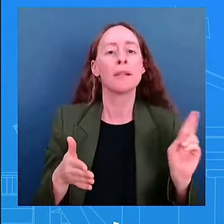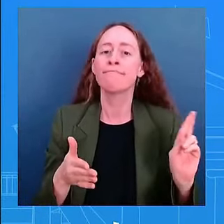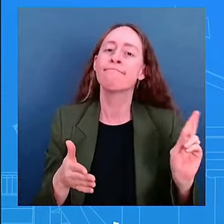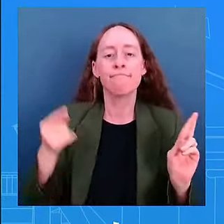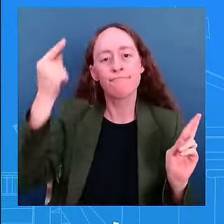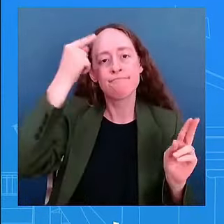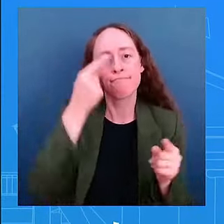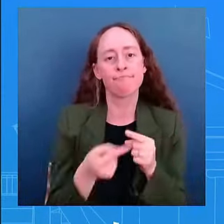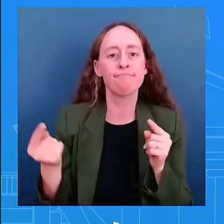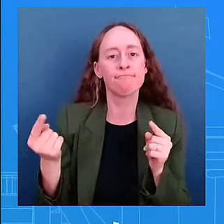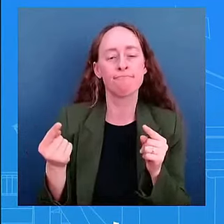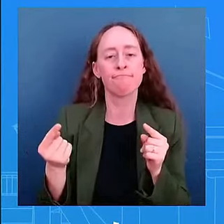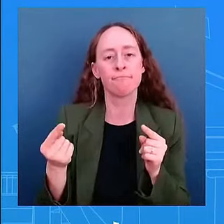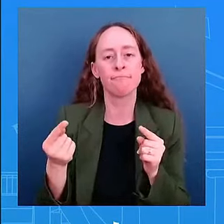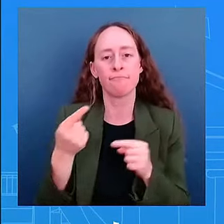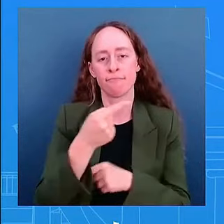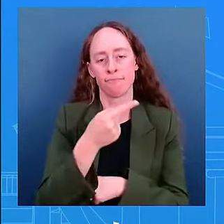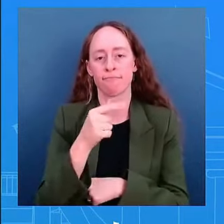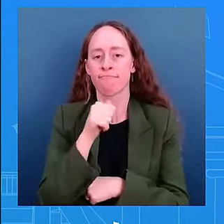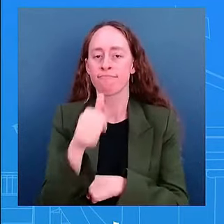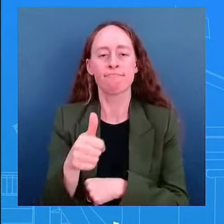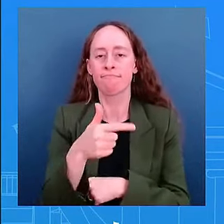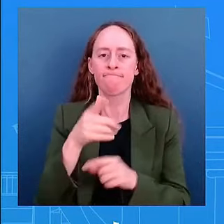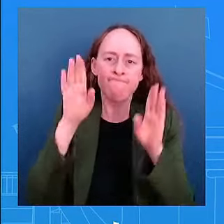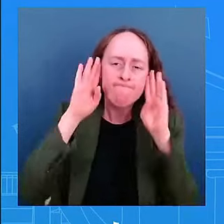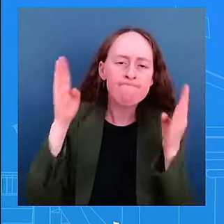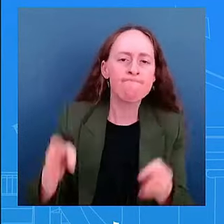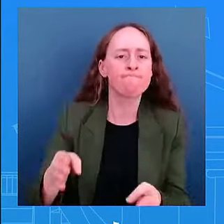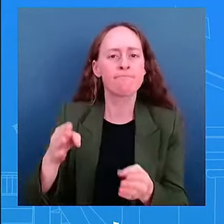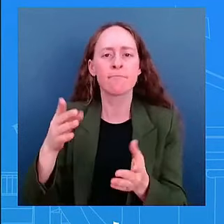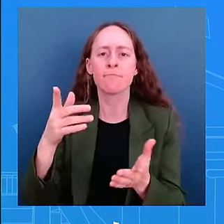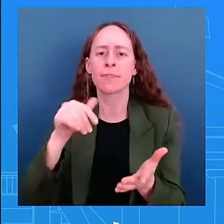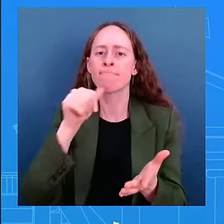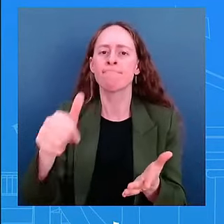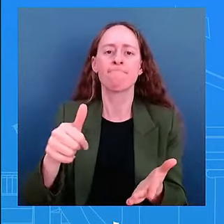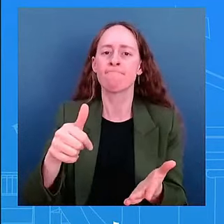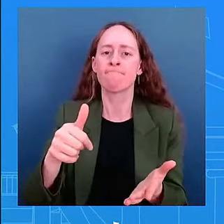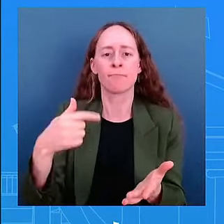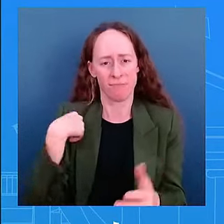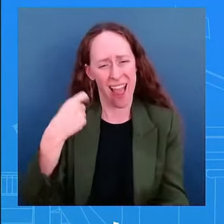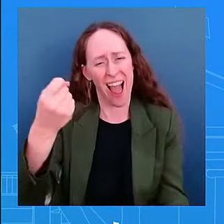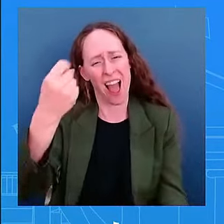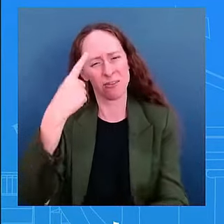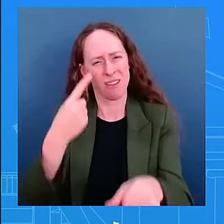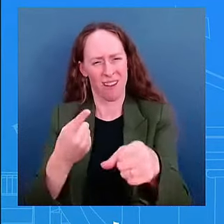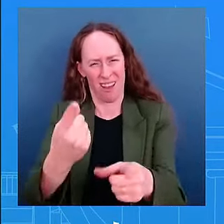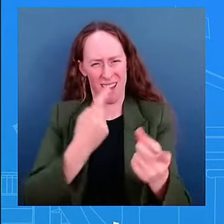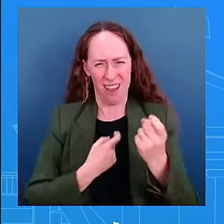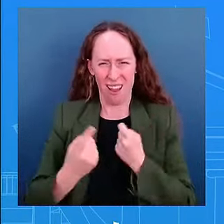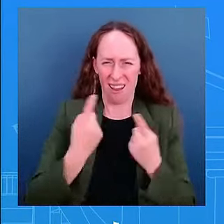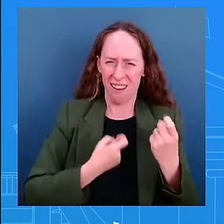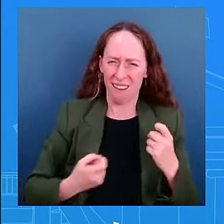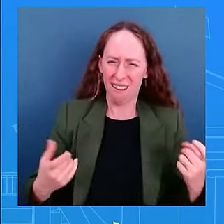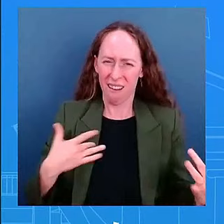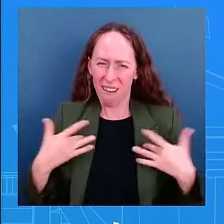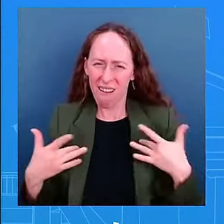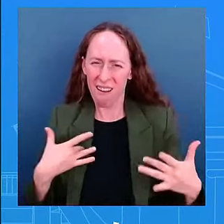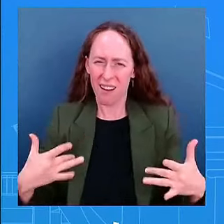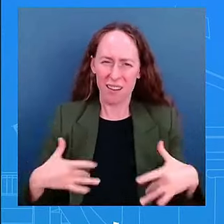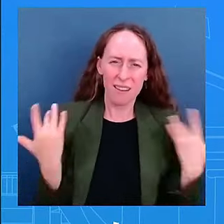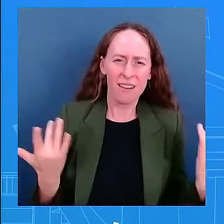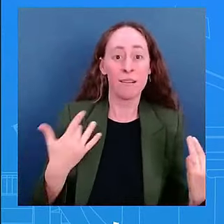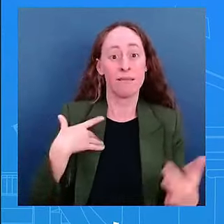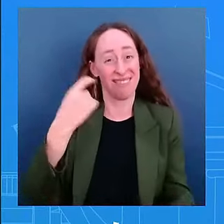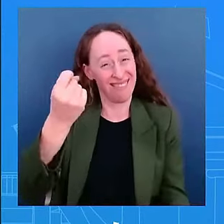uh i'm not discounting what you're saying i'm just saying the president is actually working to make to lower the deficit and